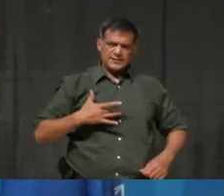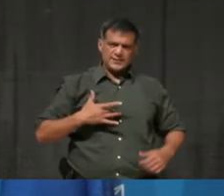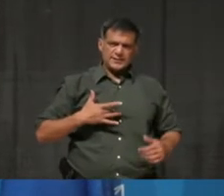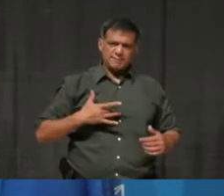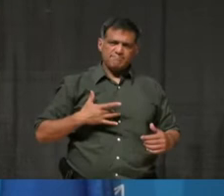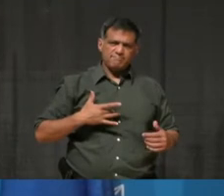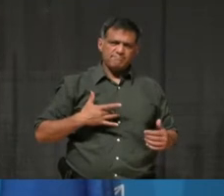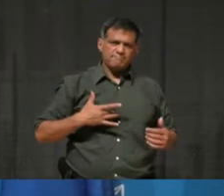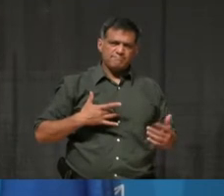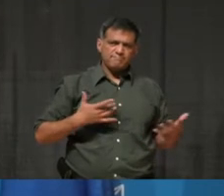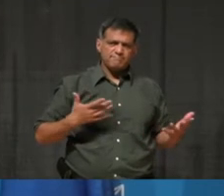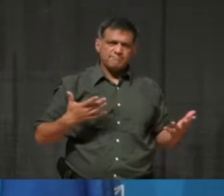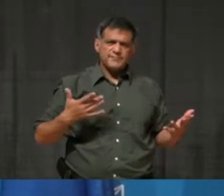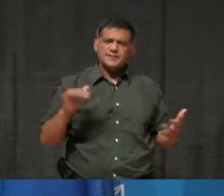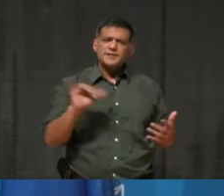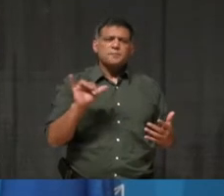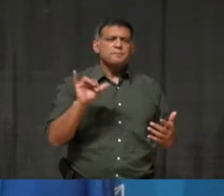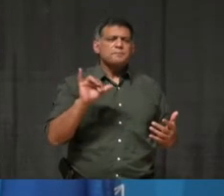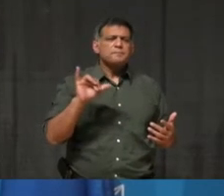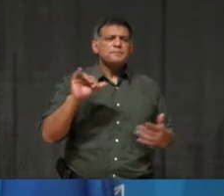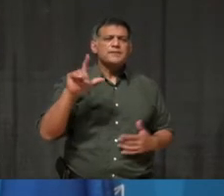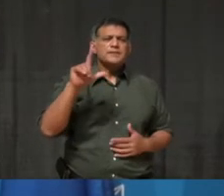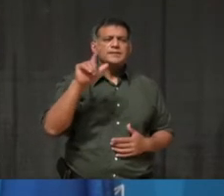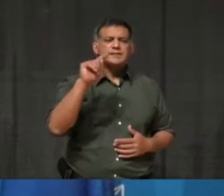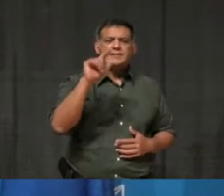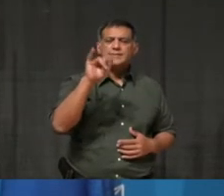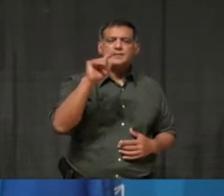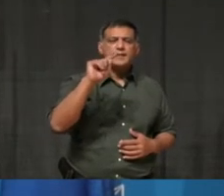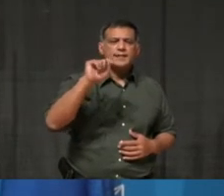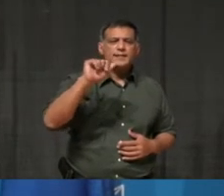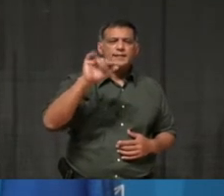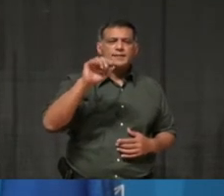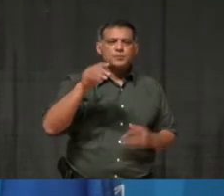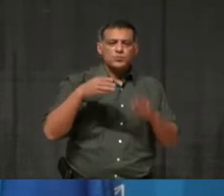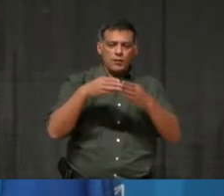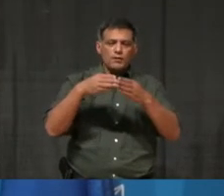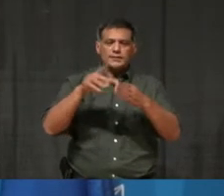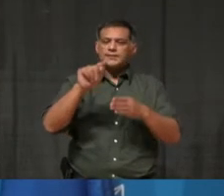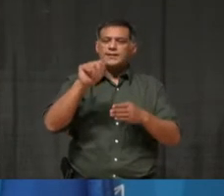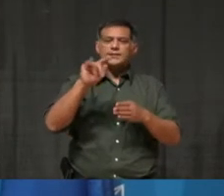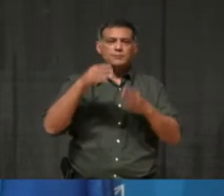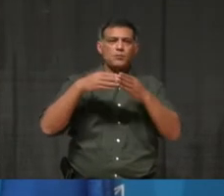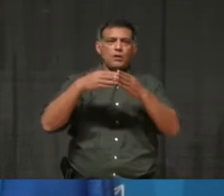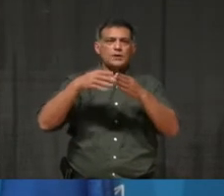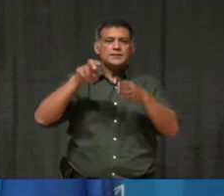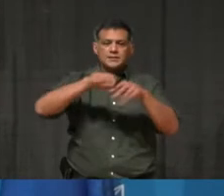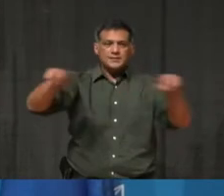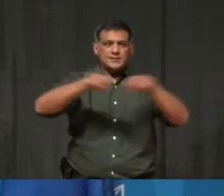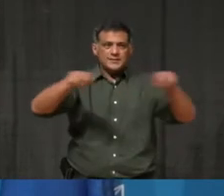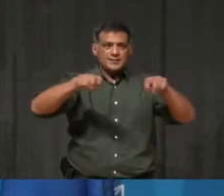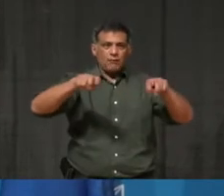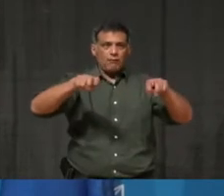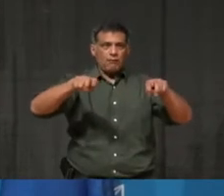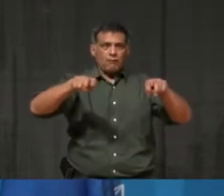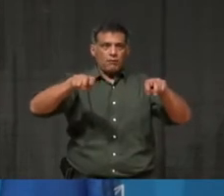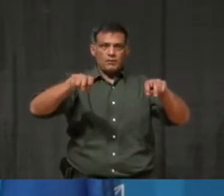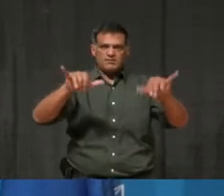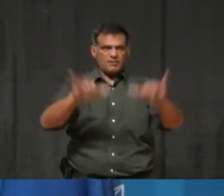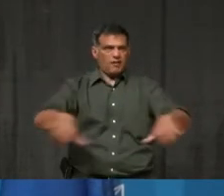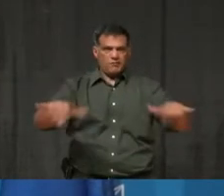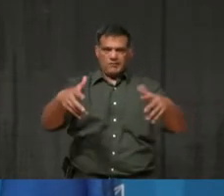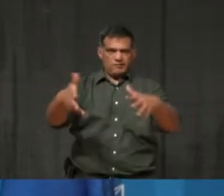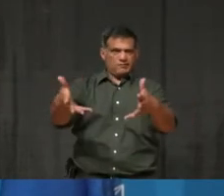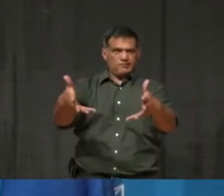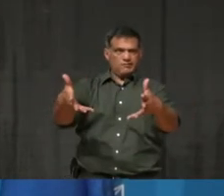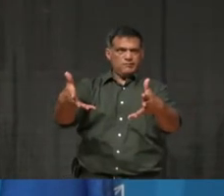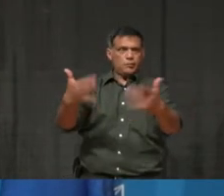chairs on the Titanic and waiting for the orchestra to play us out. And these words couldn't be more than true. It's been a